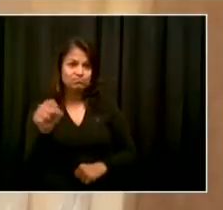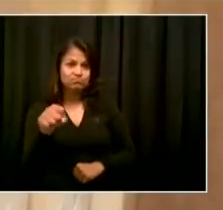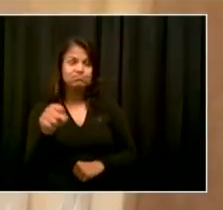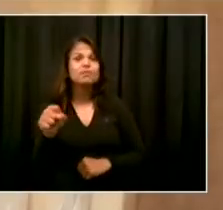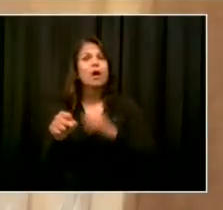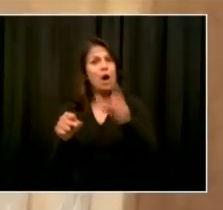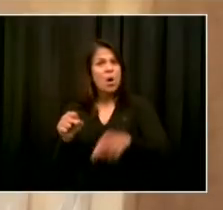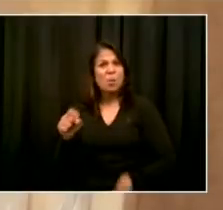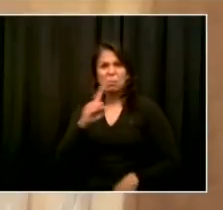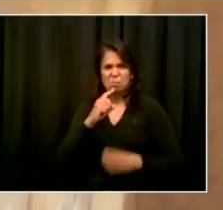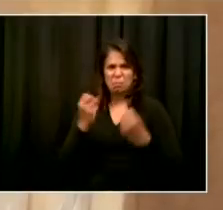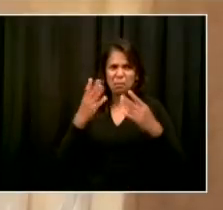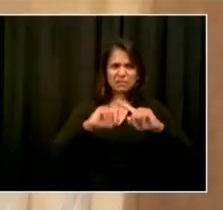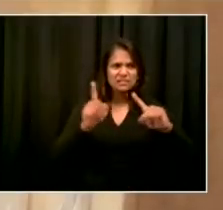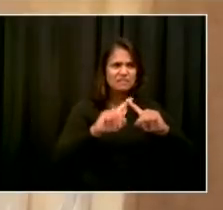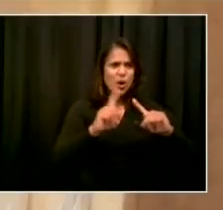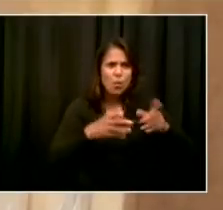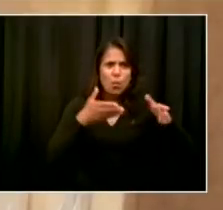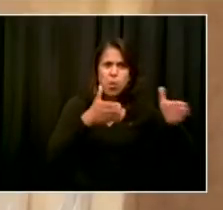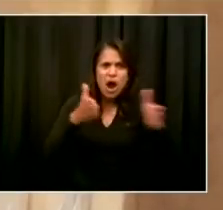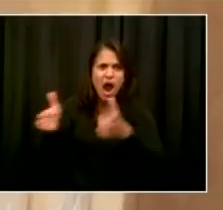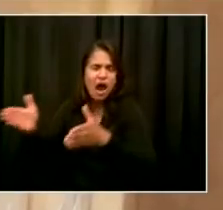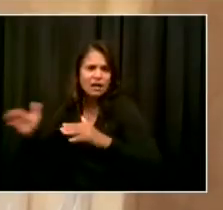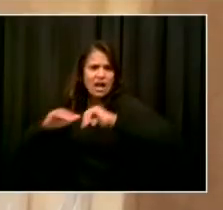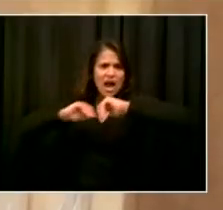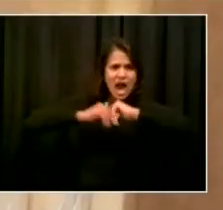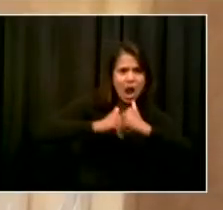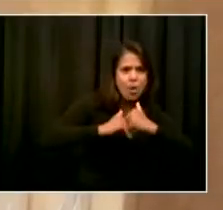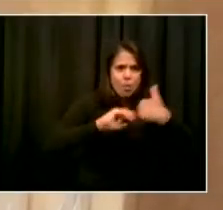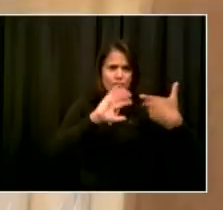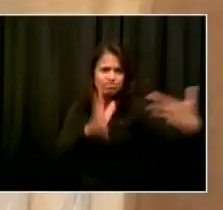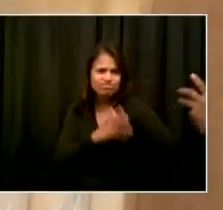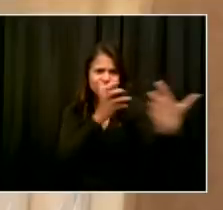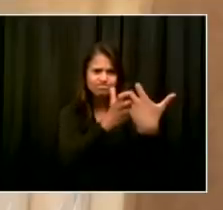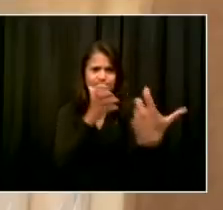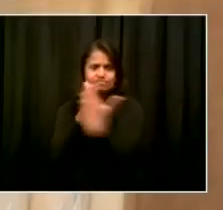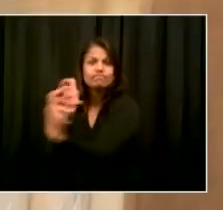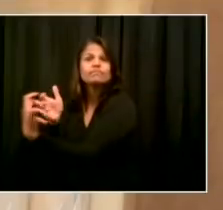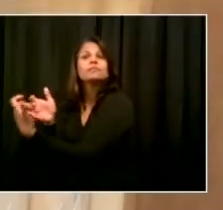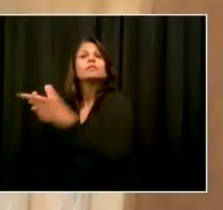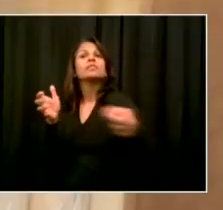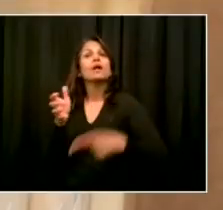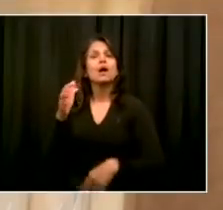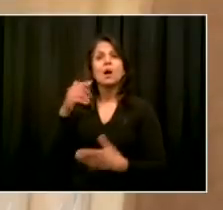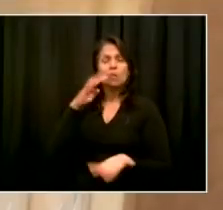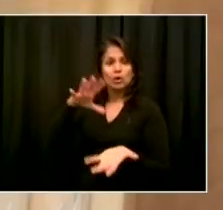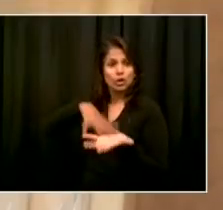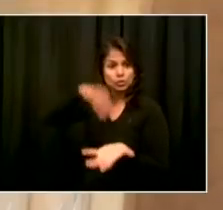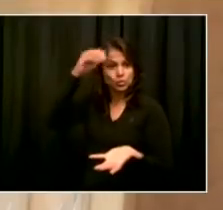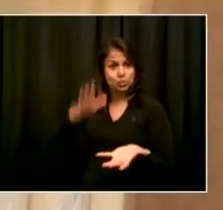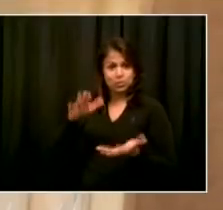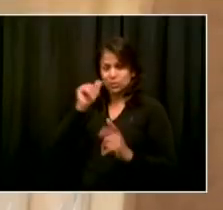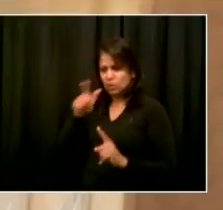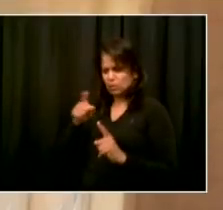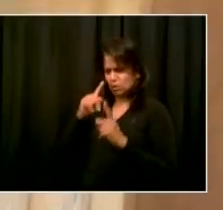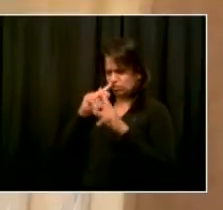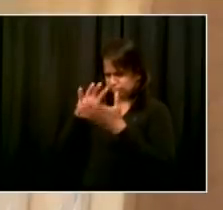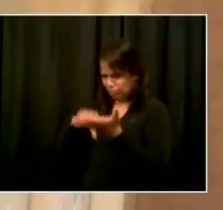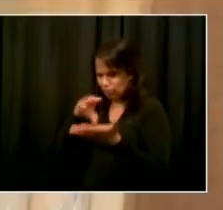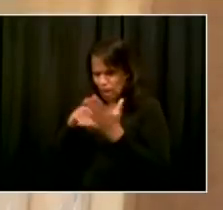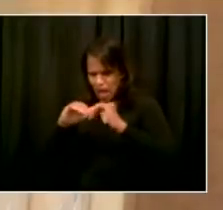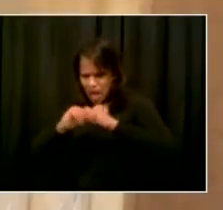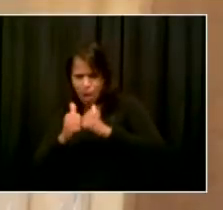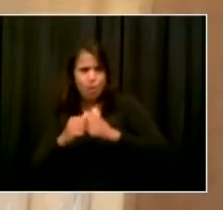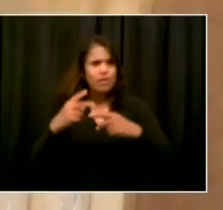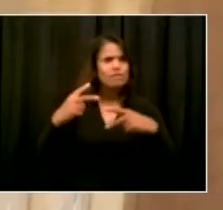learning in this coming year. You have observed one of them. I will tell you, as a pedagogue, the best learning